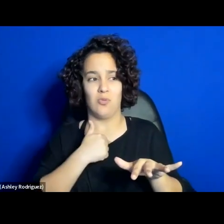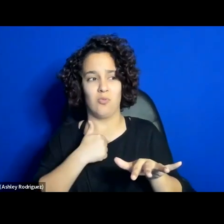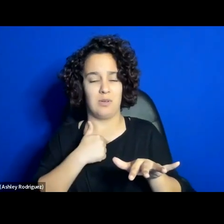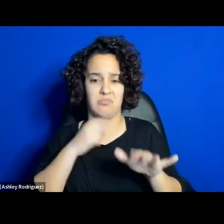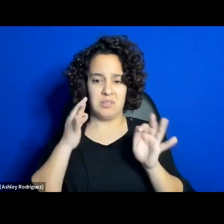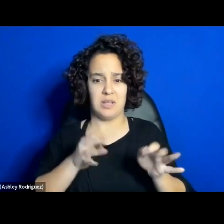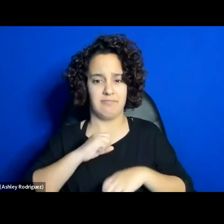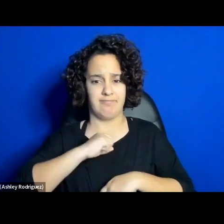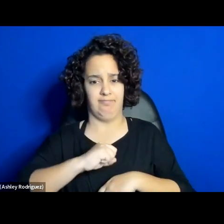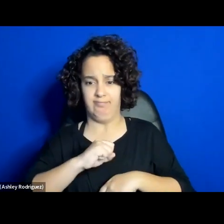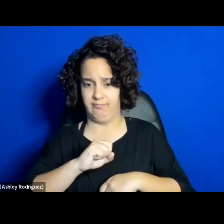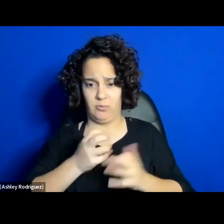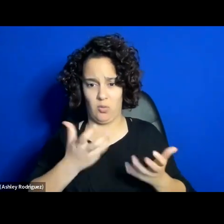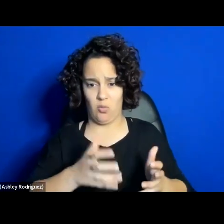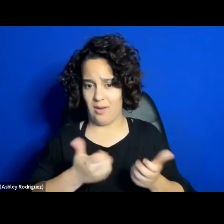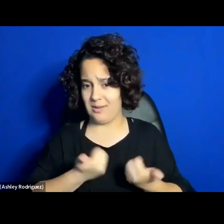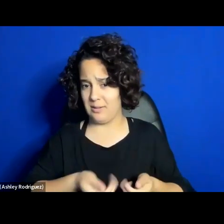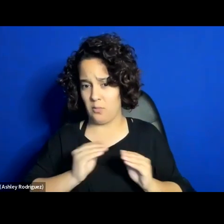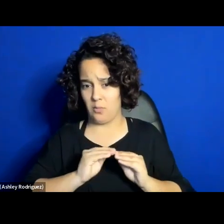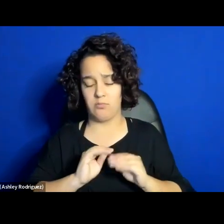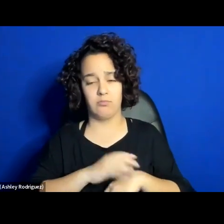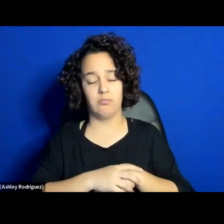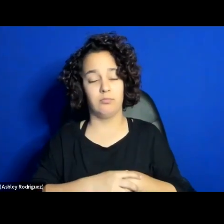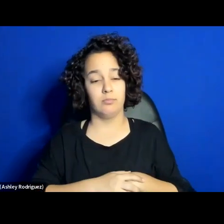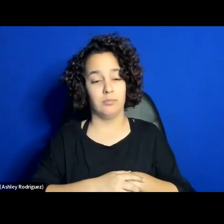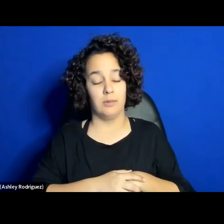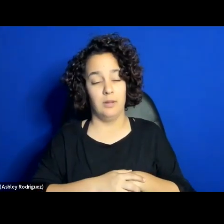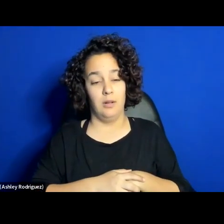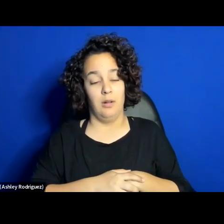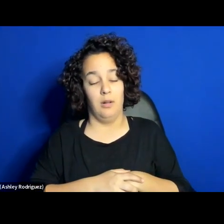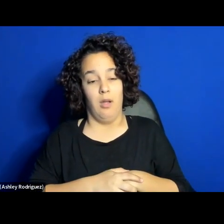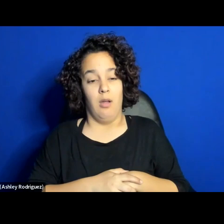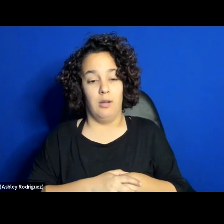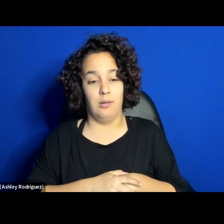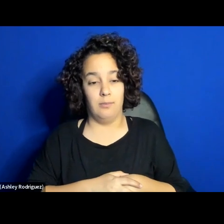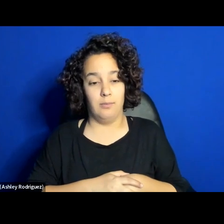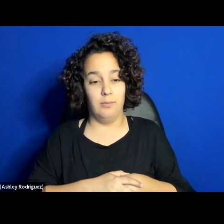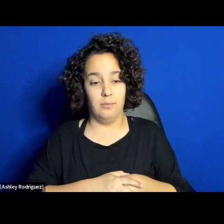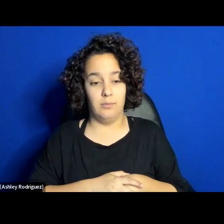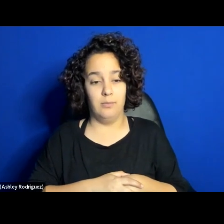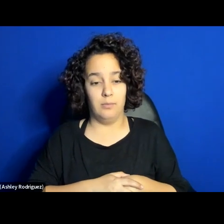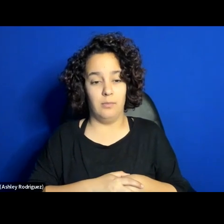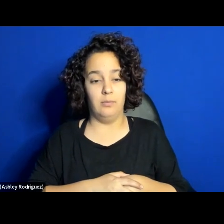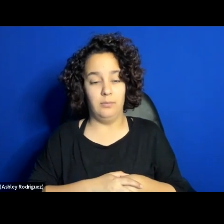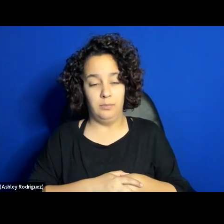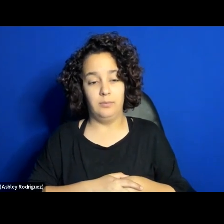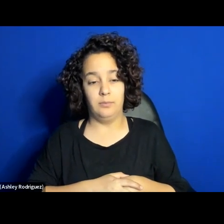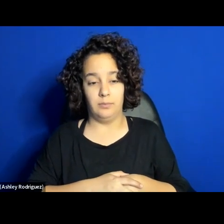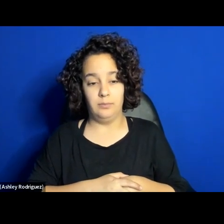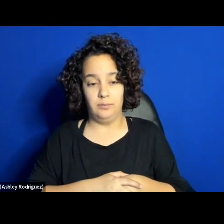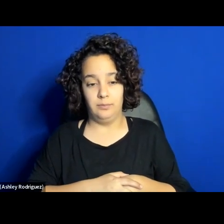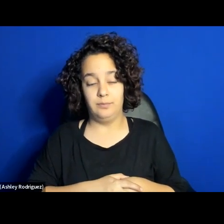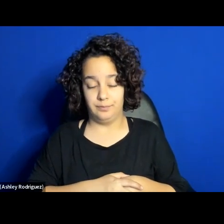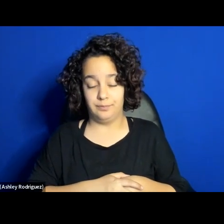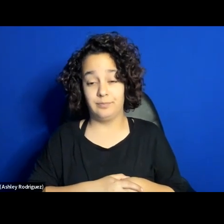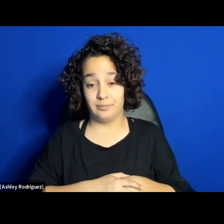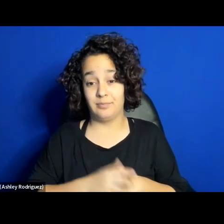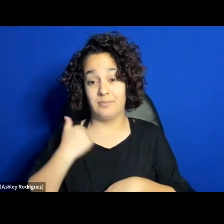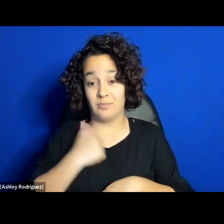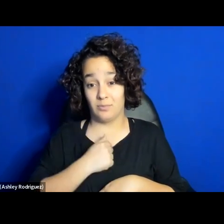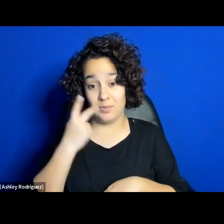in Tehran, various spaces in Tehran. And Hamid Pura-Zari also has been doing that.